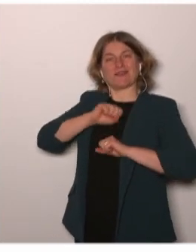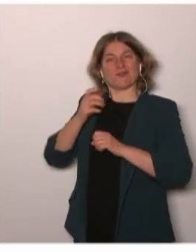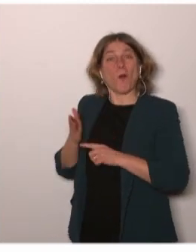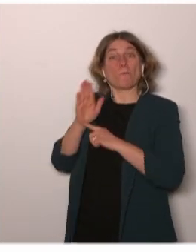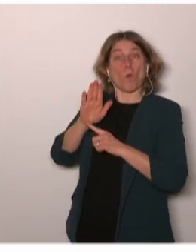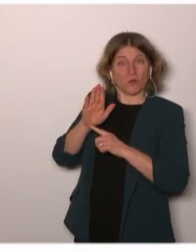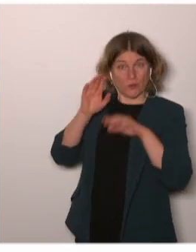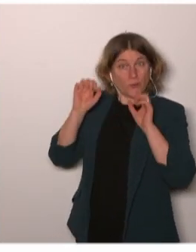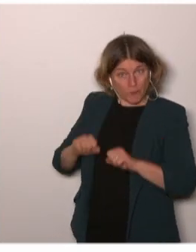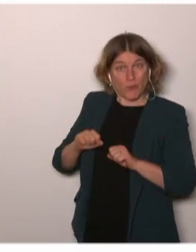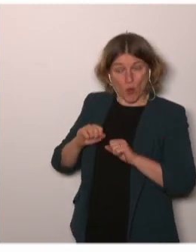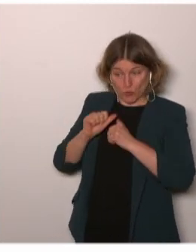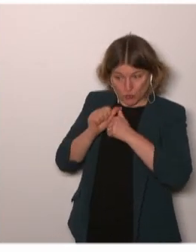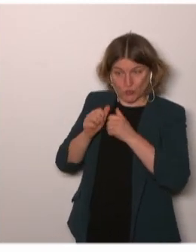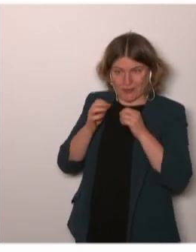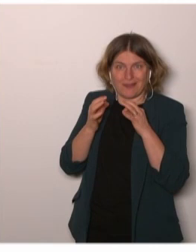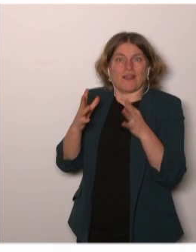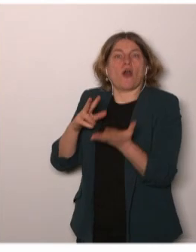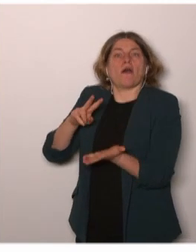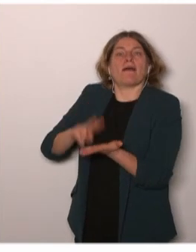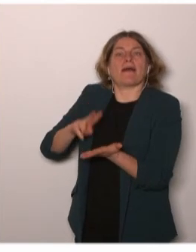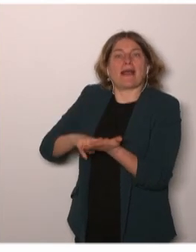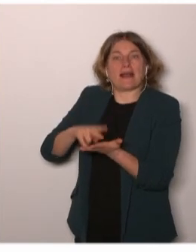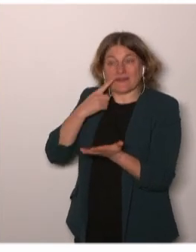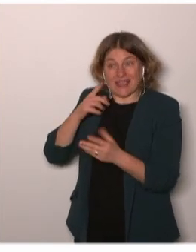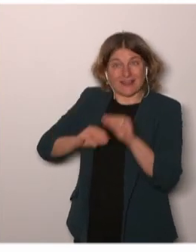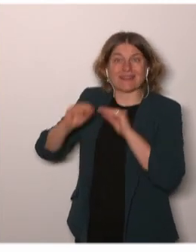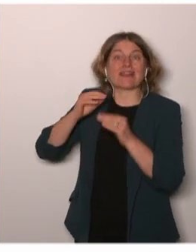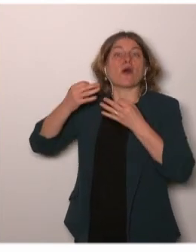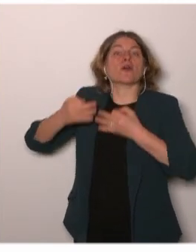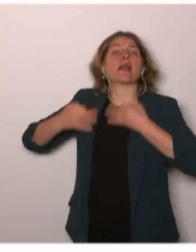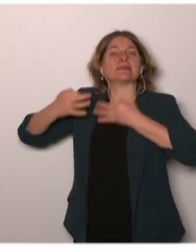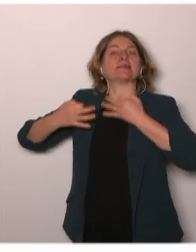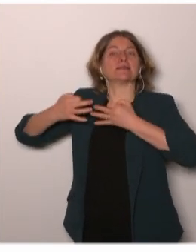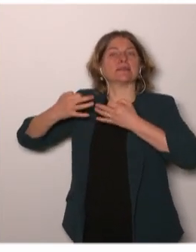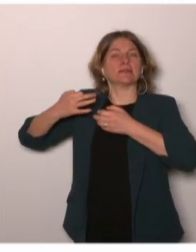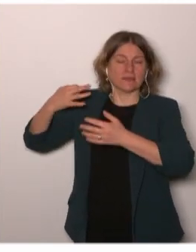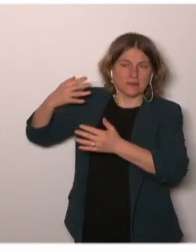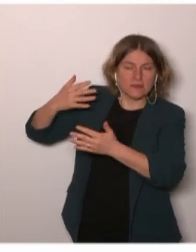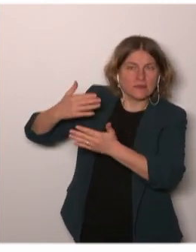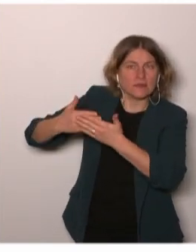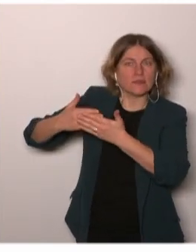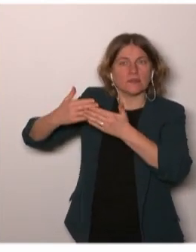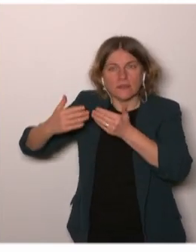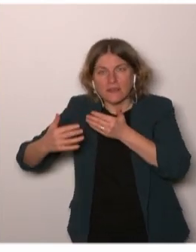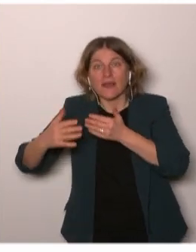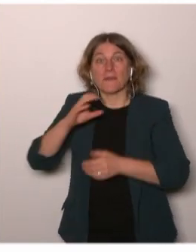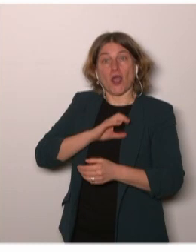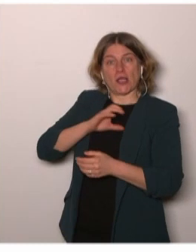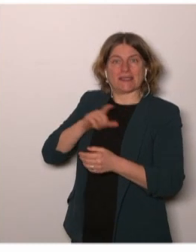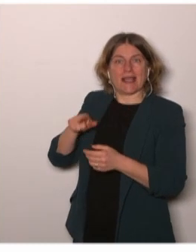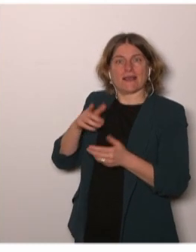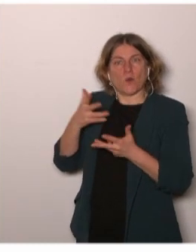standard treatment we are just asking an optimization question they could be extremely simple and randomizing